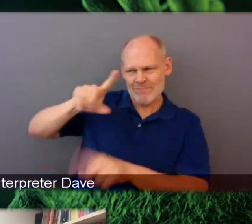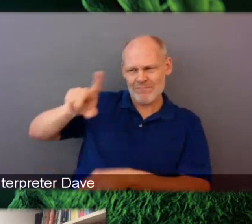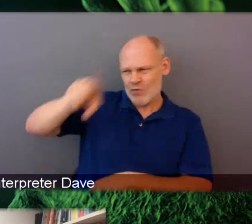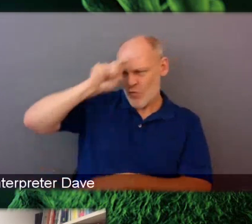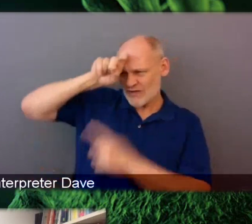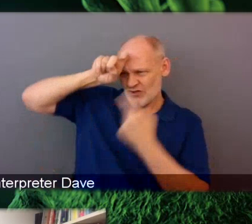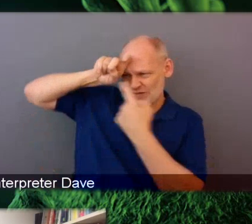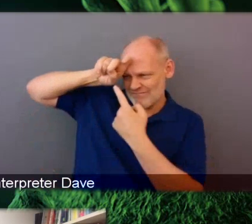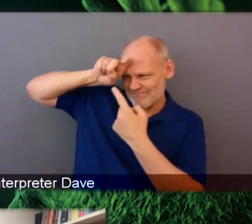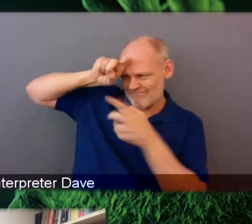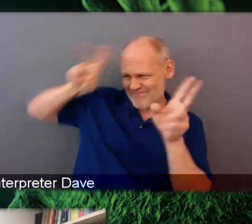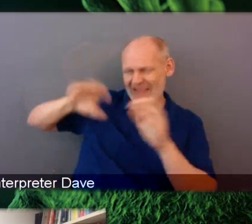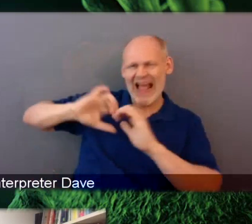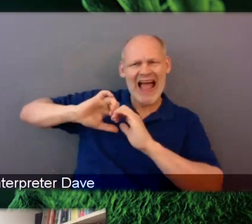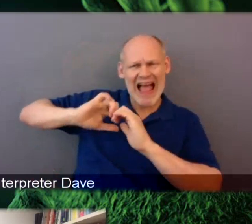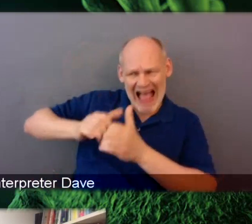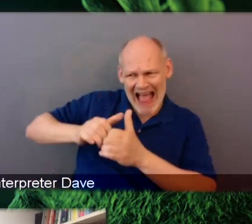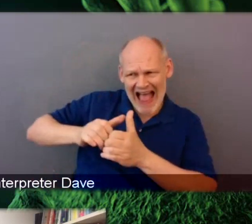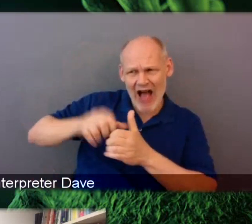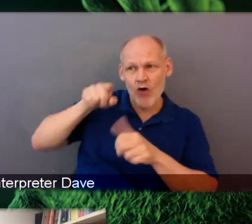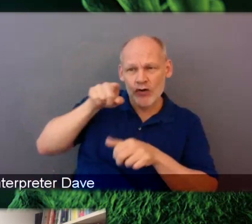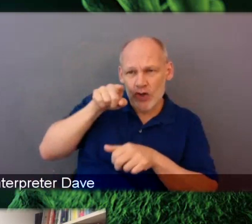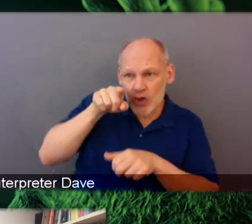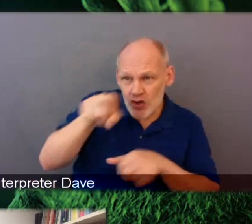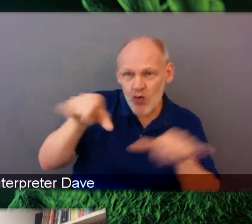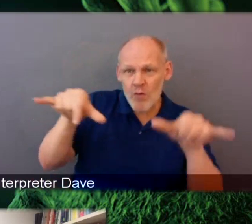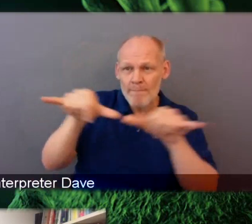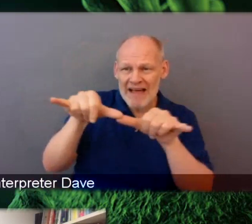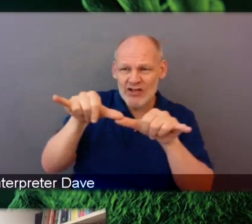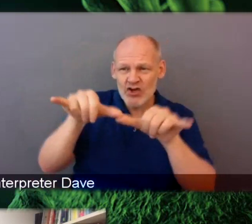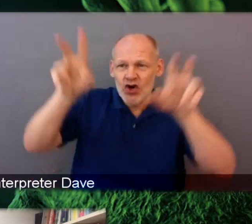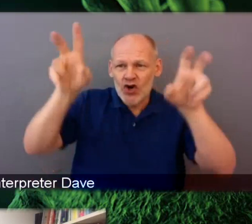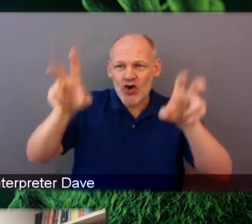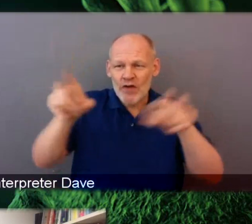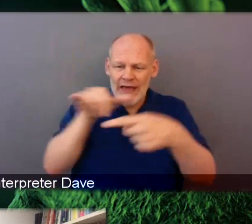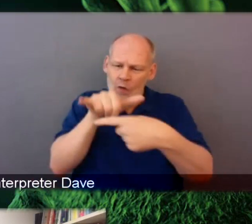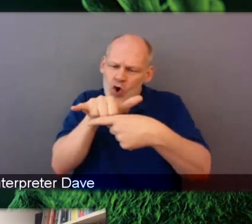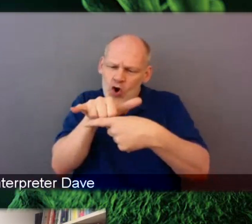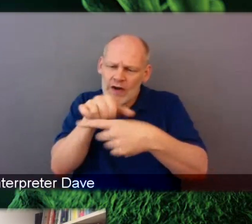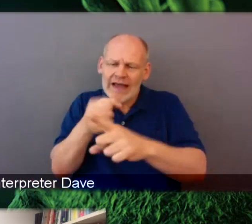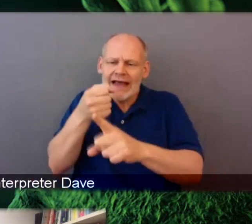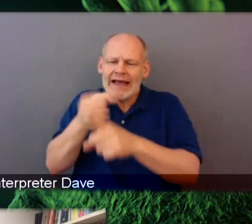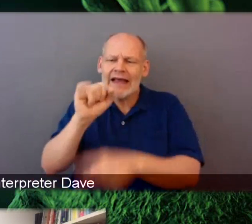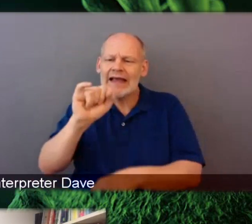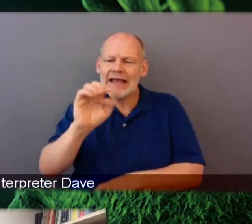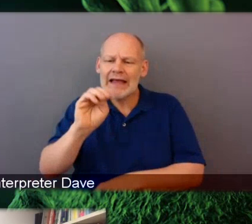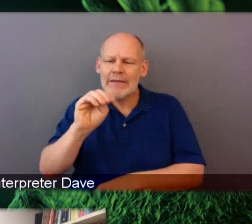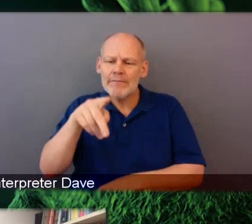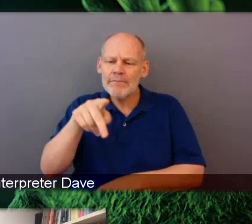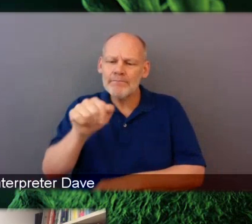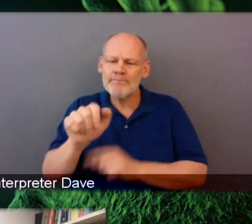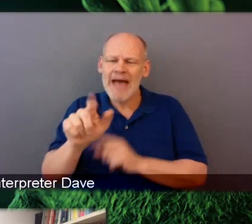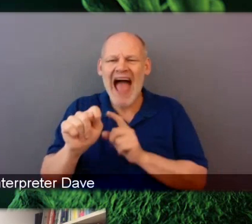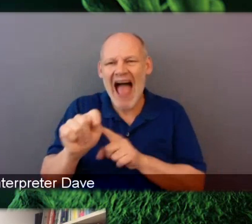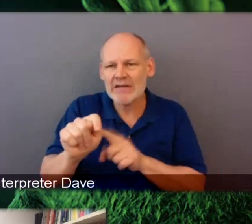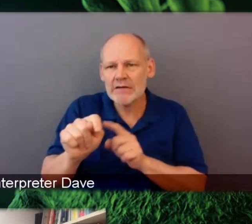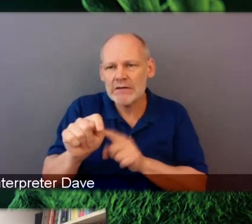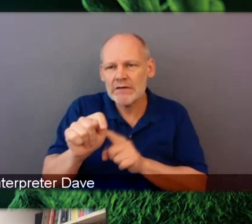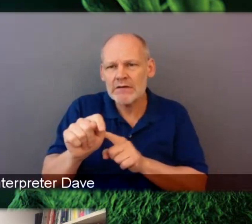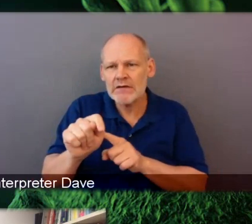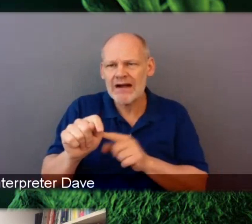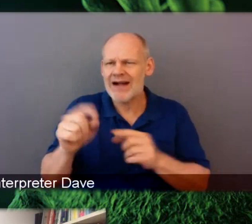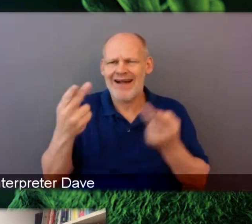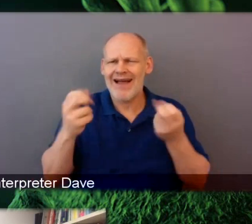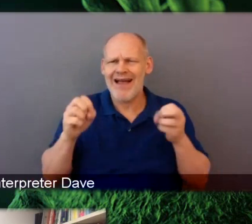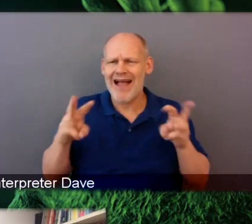this issue of how do you measure impact? How do you tell Gene that what you're doing and what we're doing at the Fred Hutch